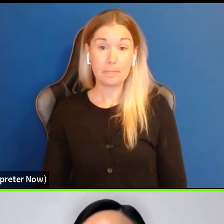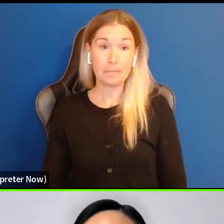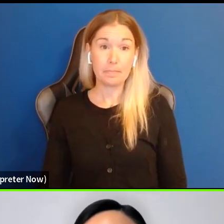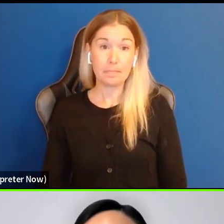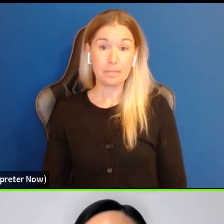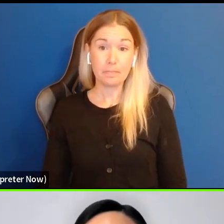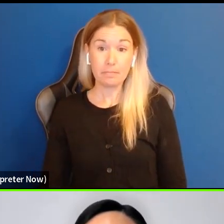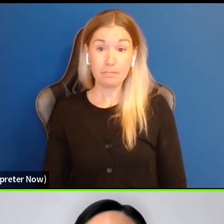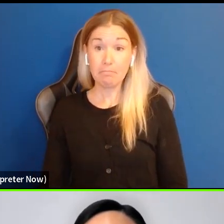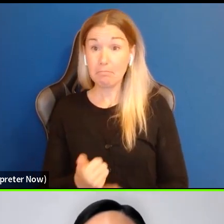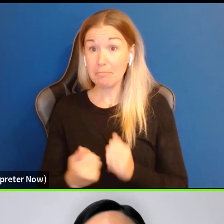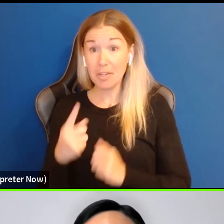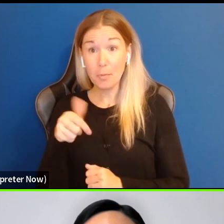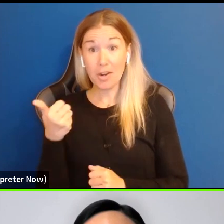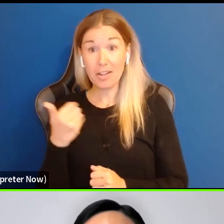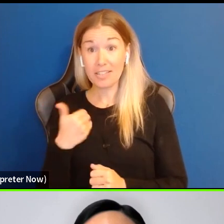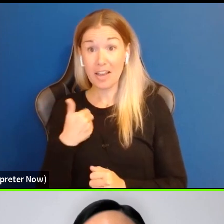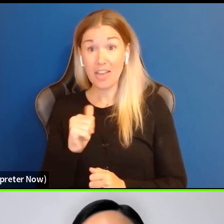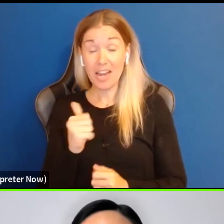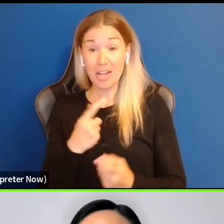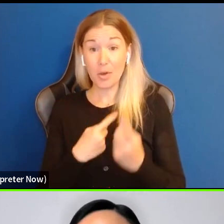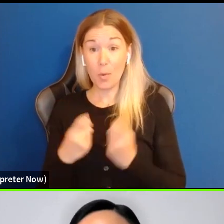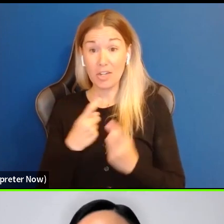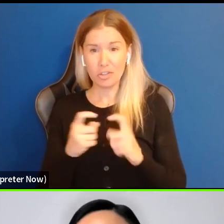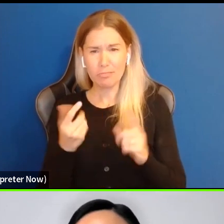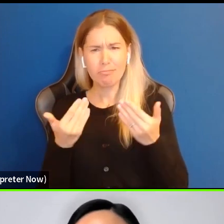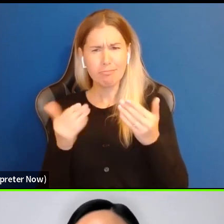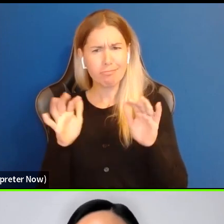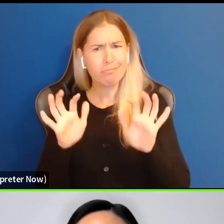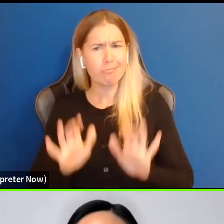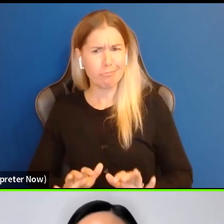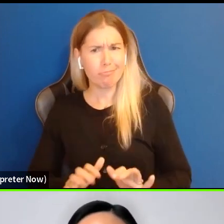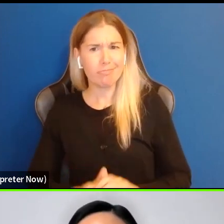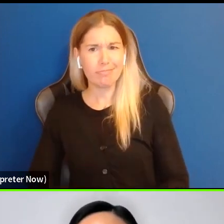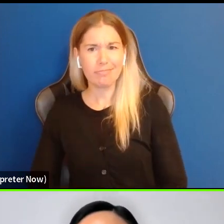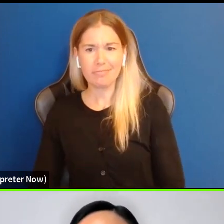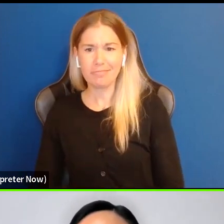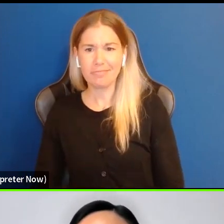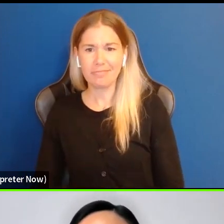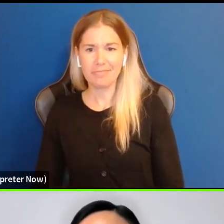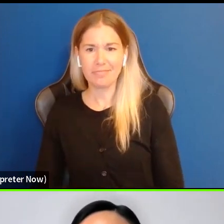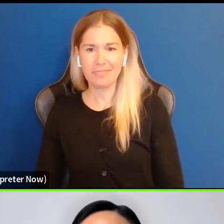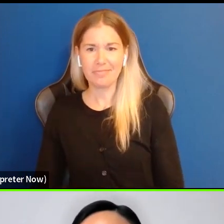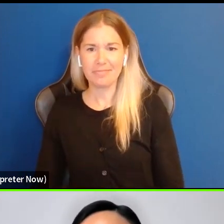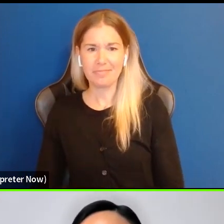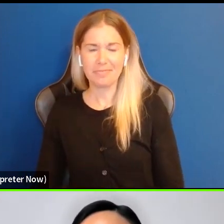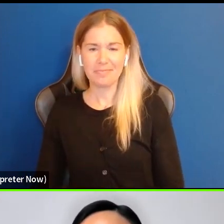Anyone else has any questions to throw into the Q&A. Please go ahead.